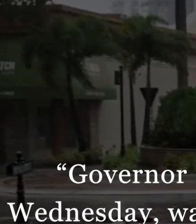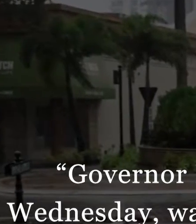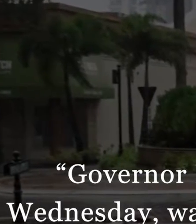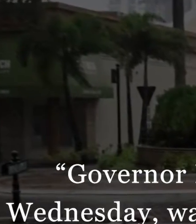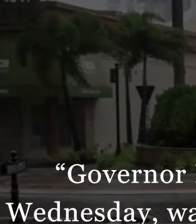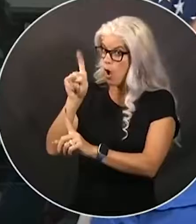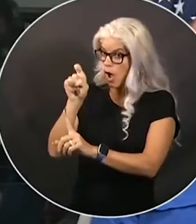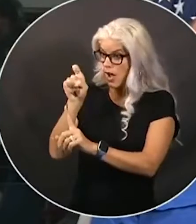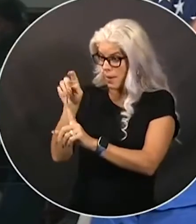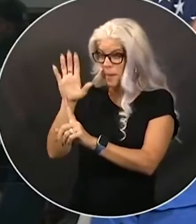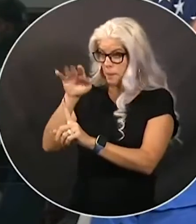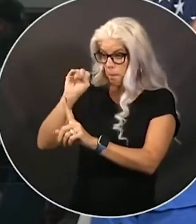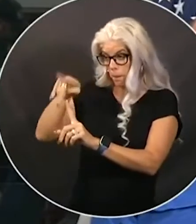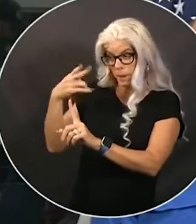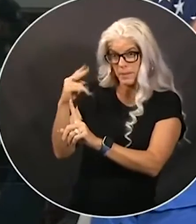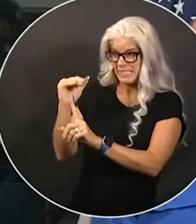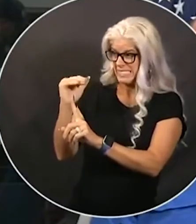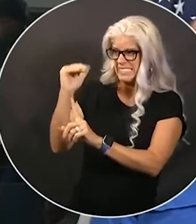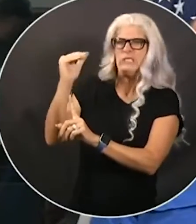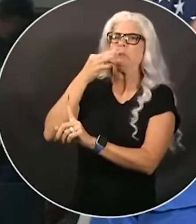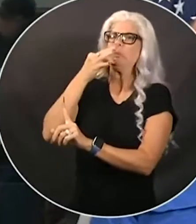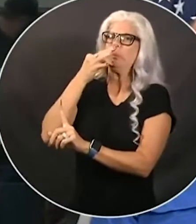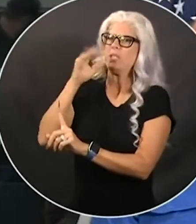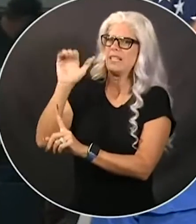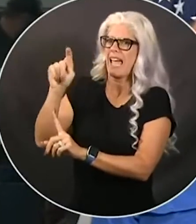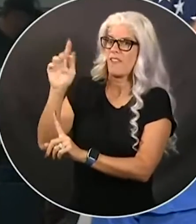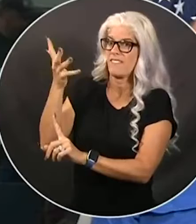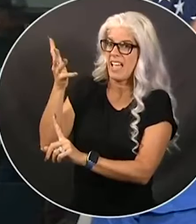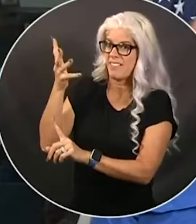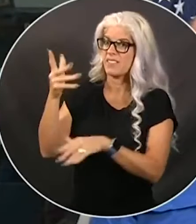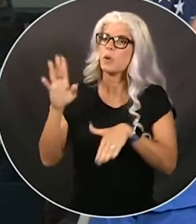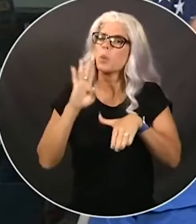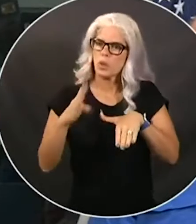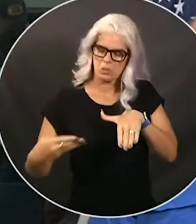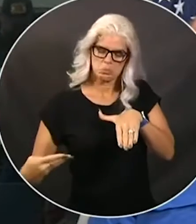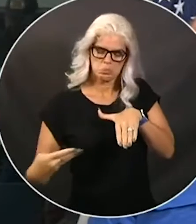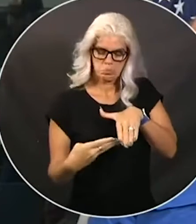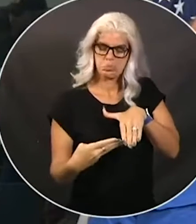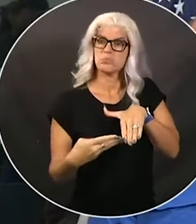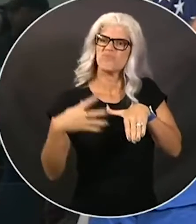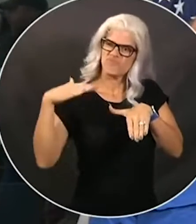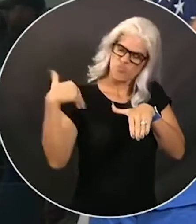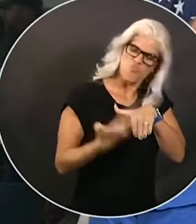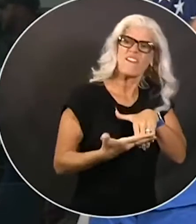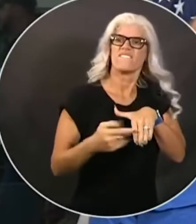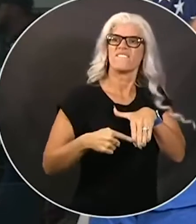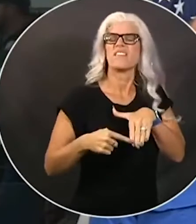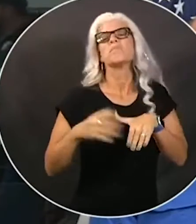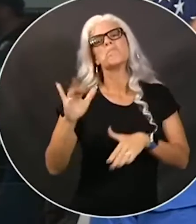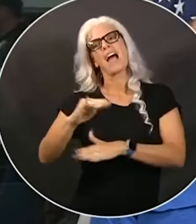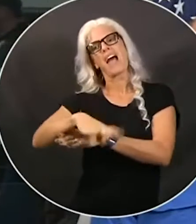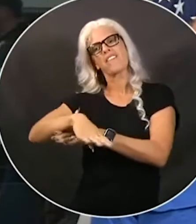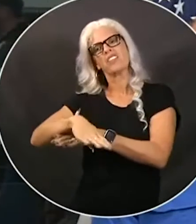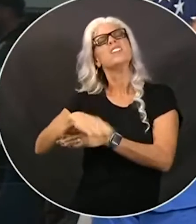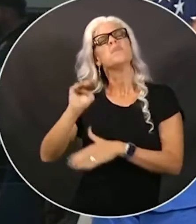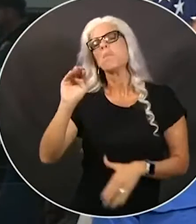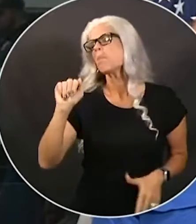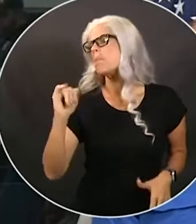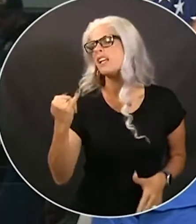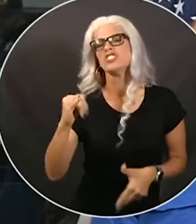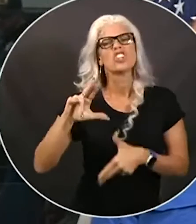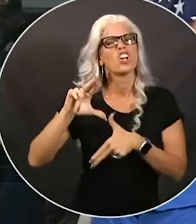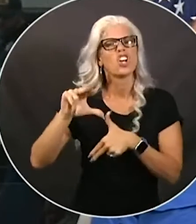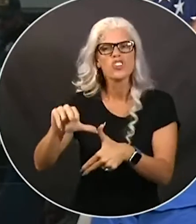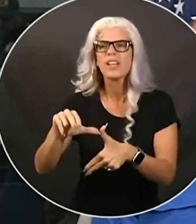We expect landfall in southwest Florida later today as a major hurricane and will slowly move across the